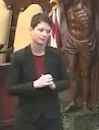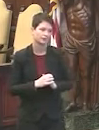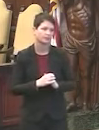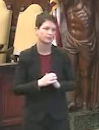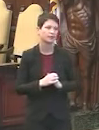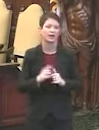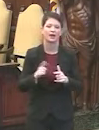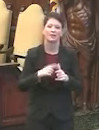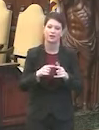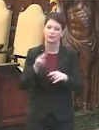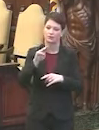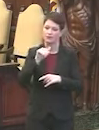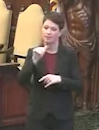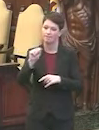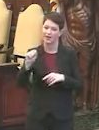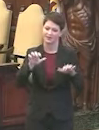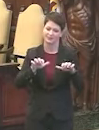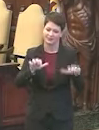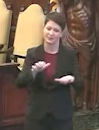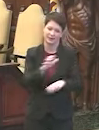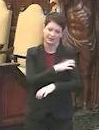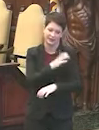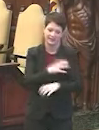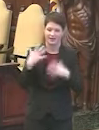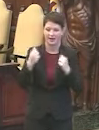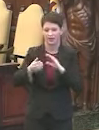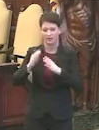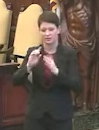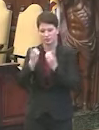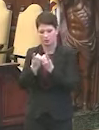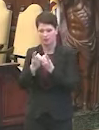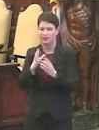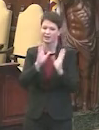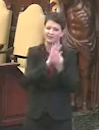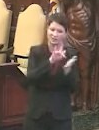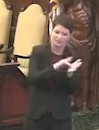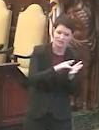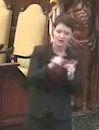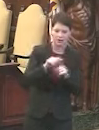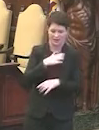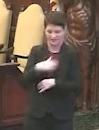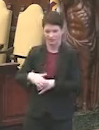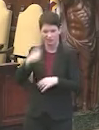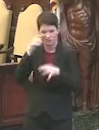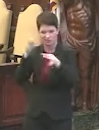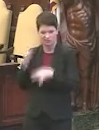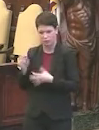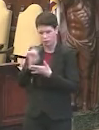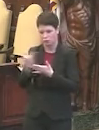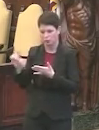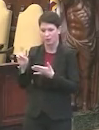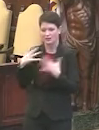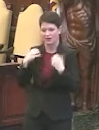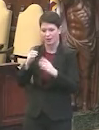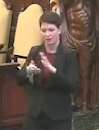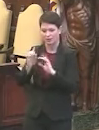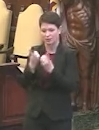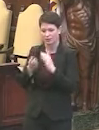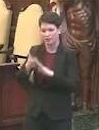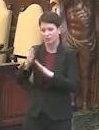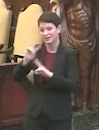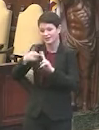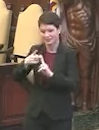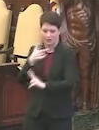Then there are mass clinics. They're clinics that were run by the health department at convention center. As the mayor said, in the last two weeks, the health department has run the